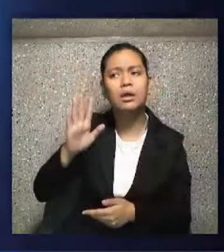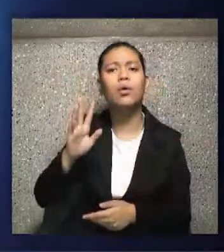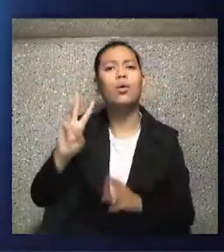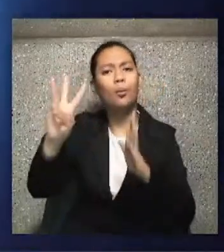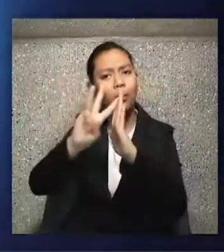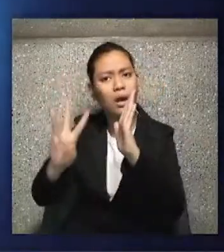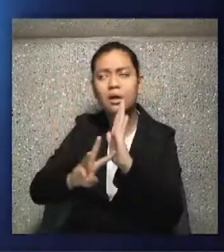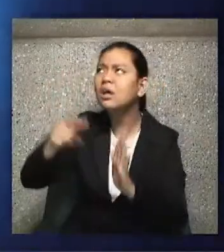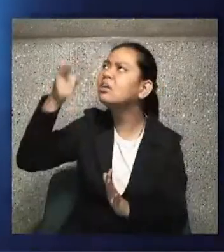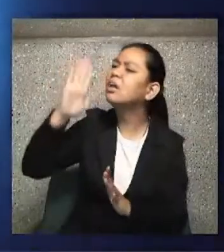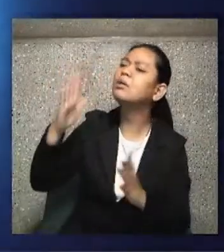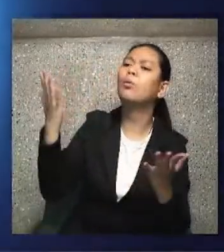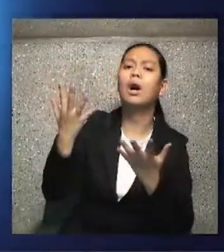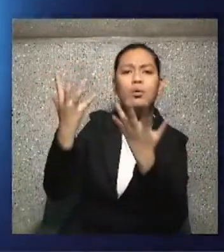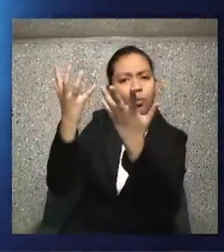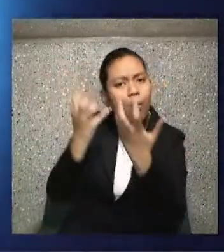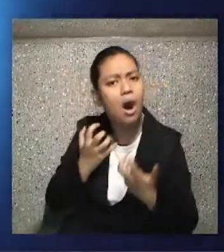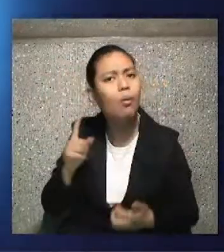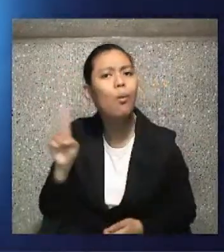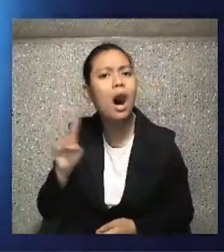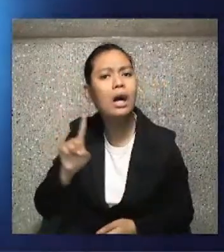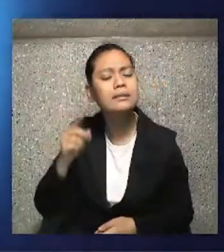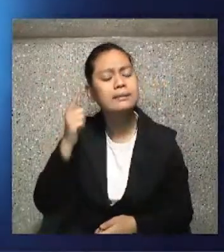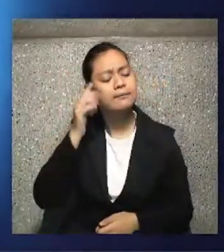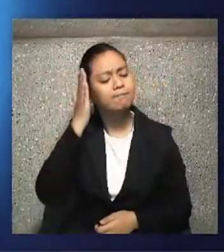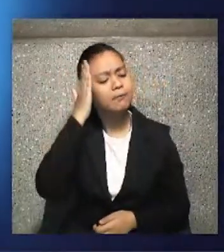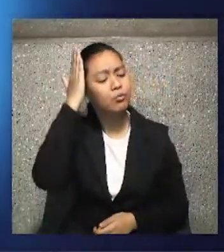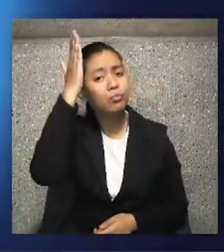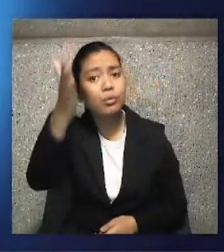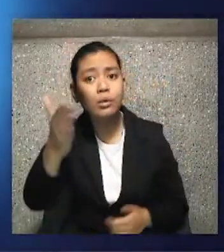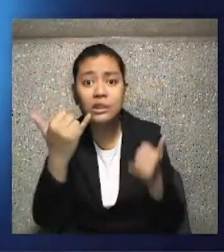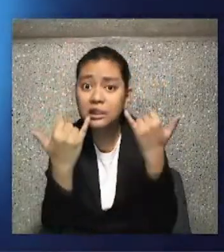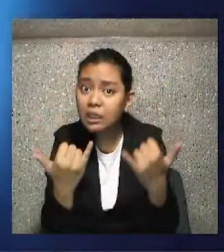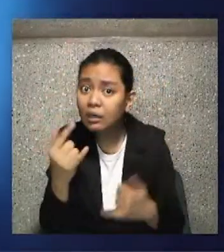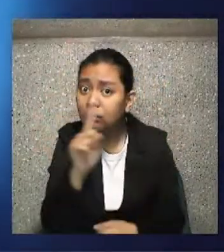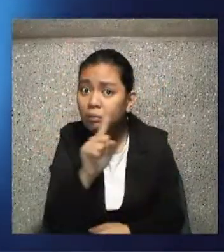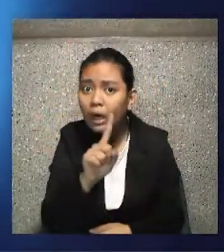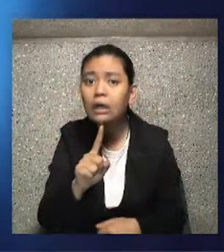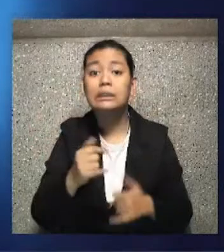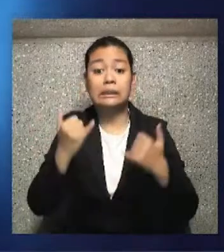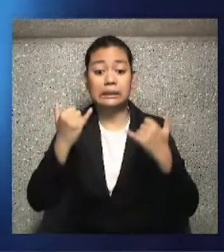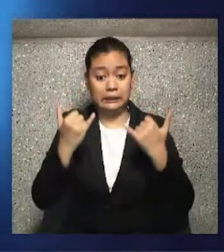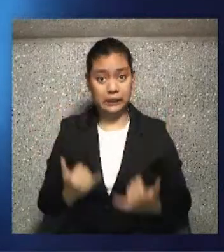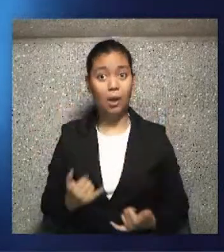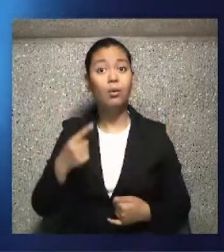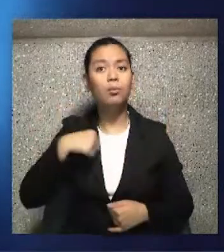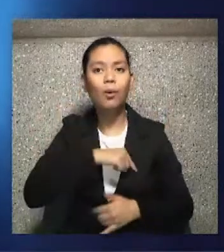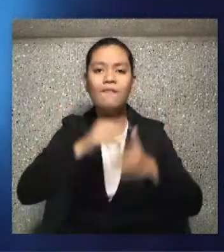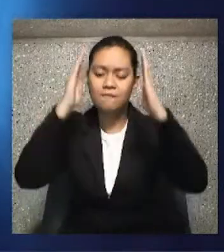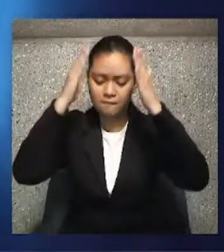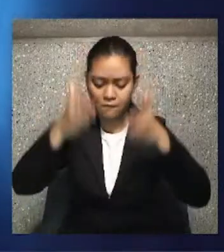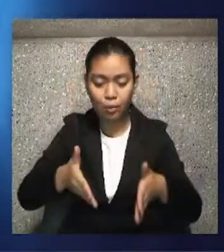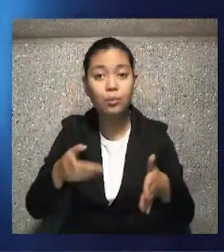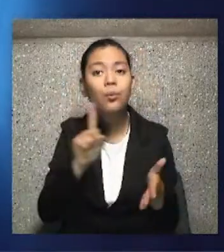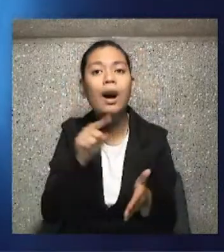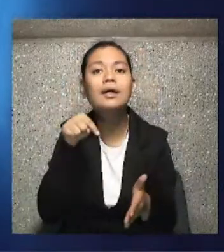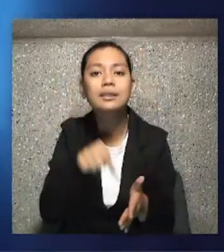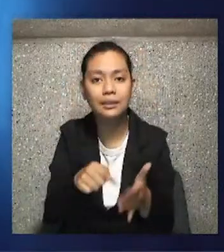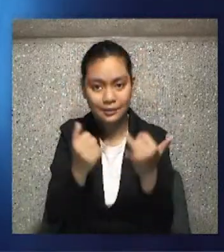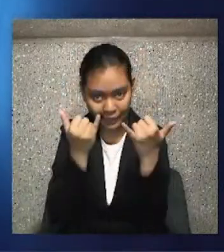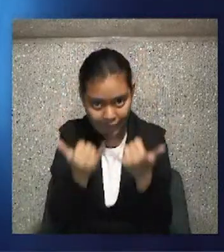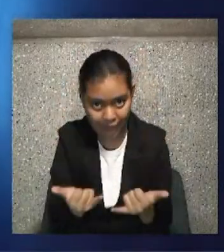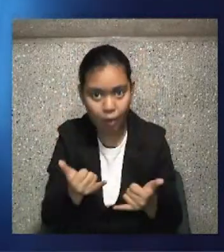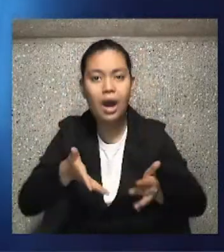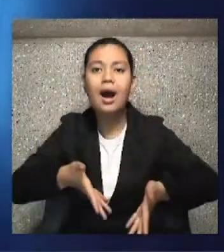our minds are always going to the future, aren't they? But just being in the moment with Him is going to allow Him